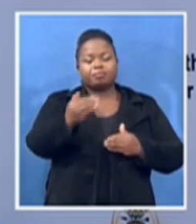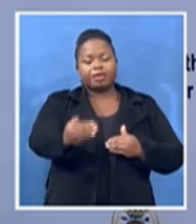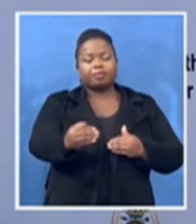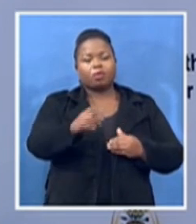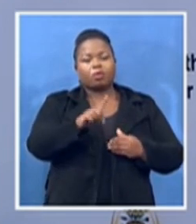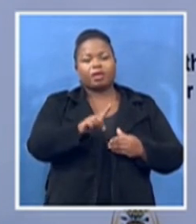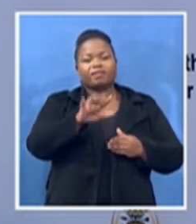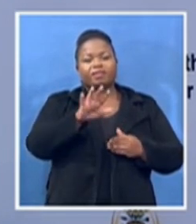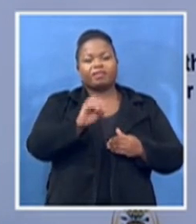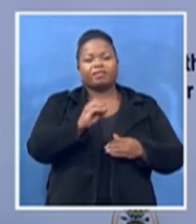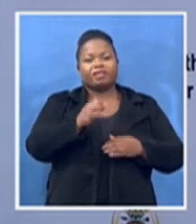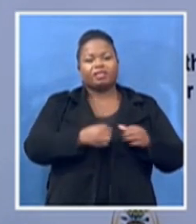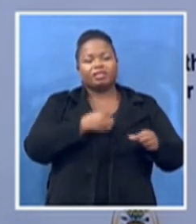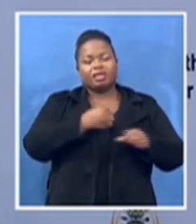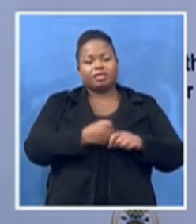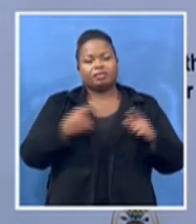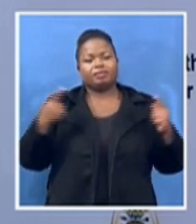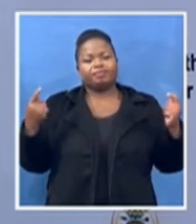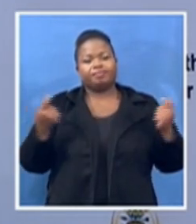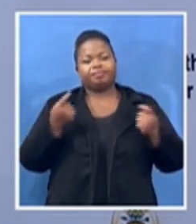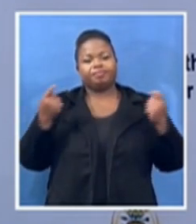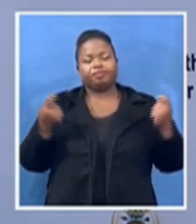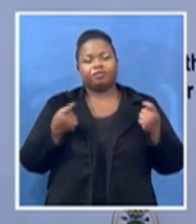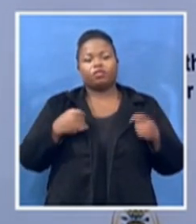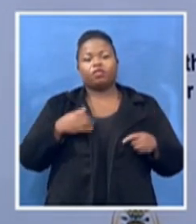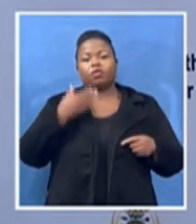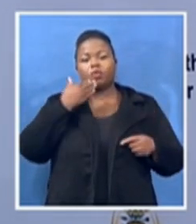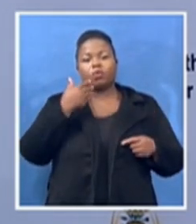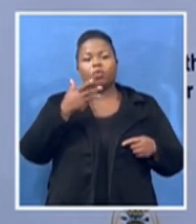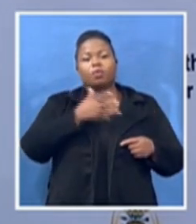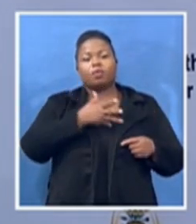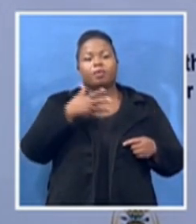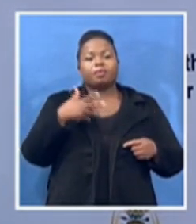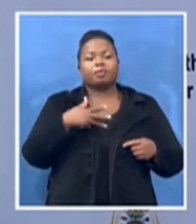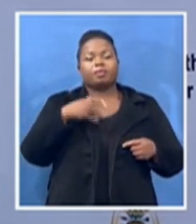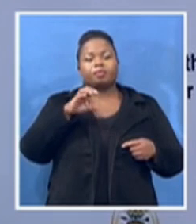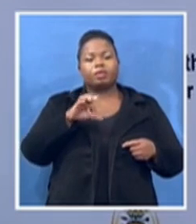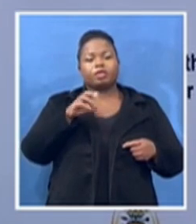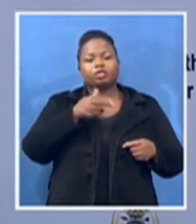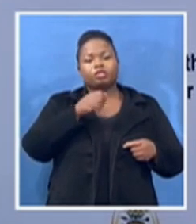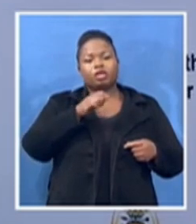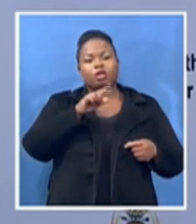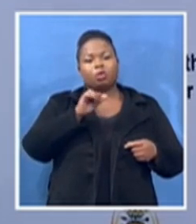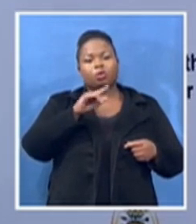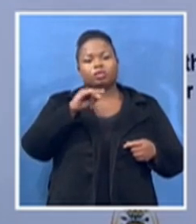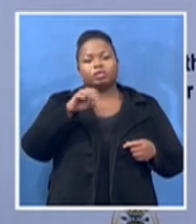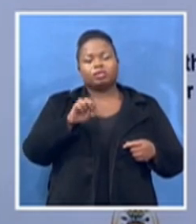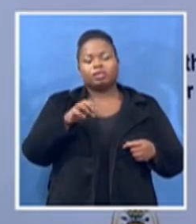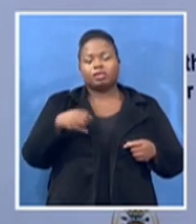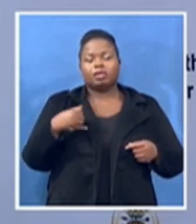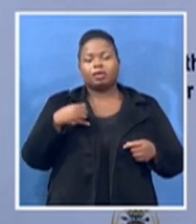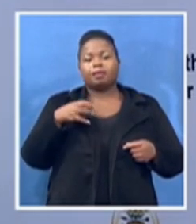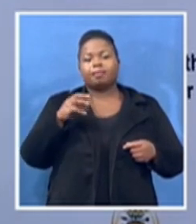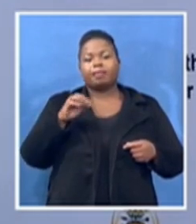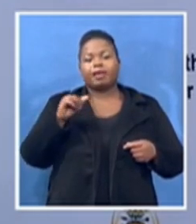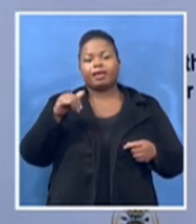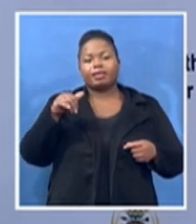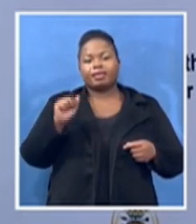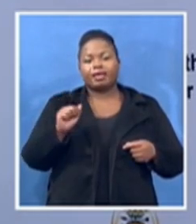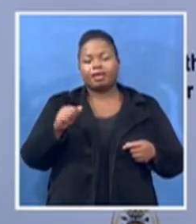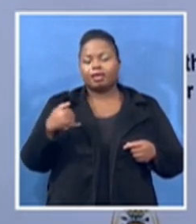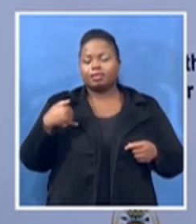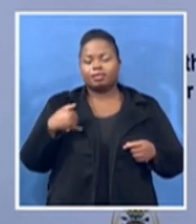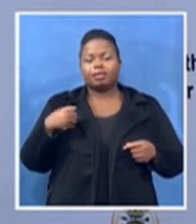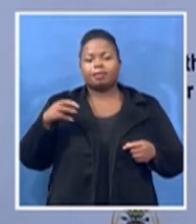-Nyama-Kweke, which as the CEO has indicated, countdown is 195 days. 150?